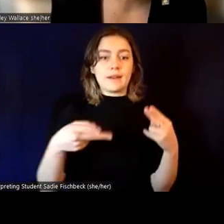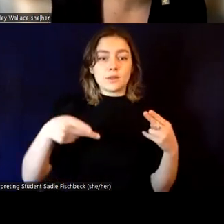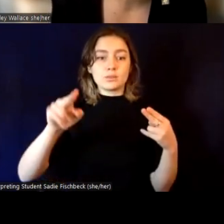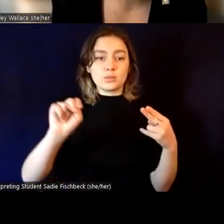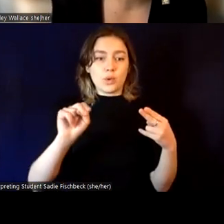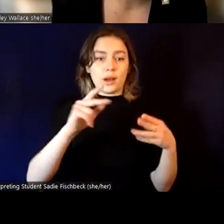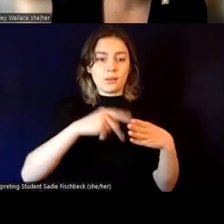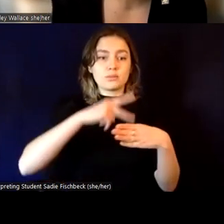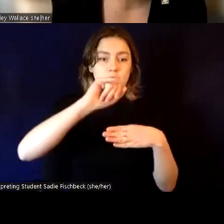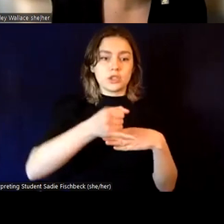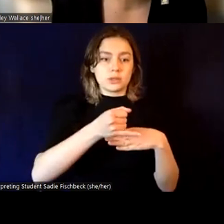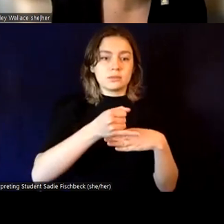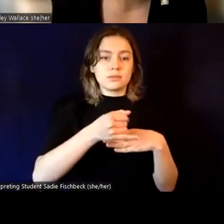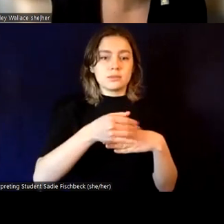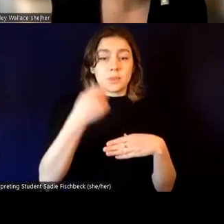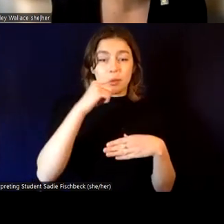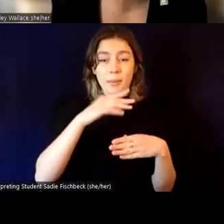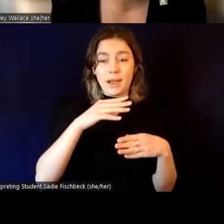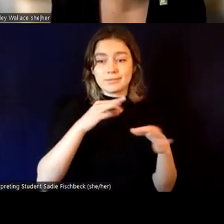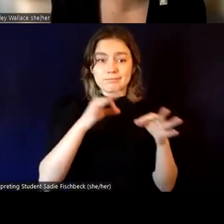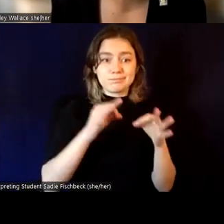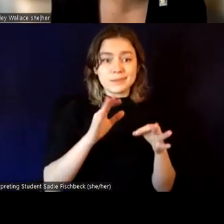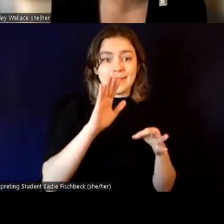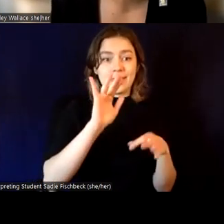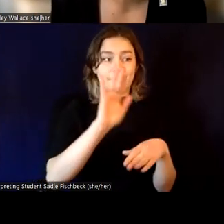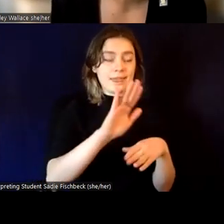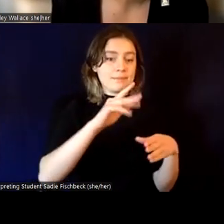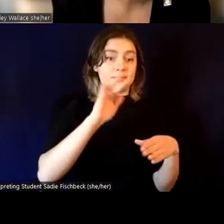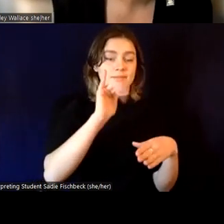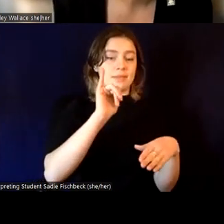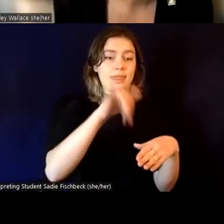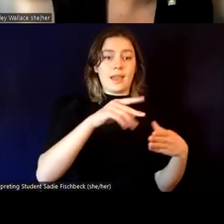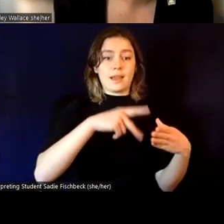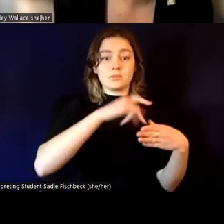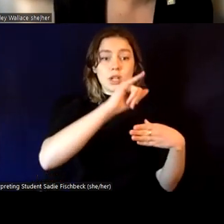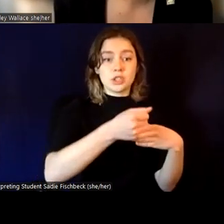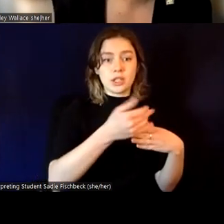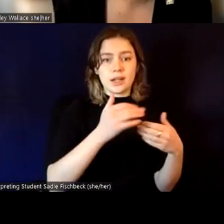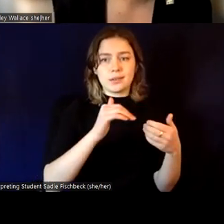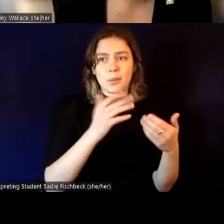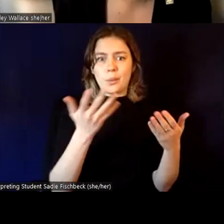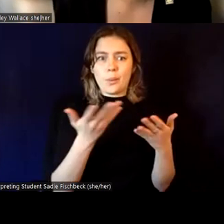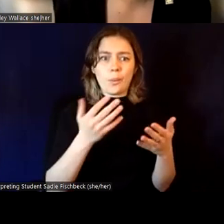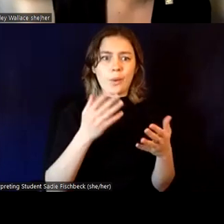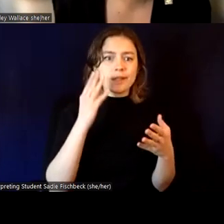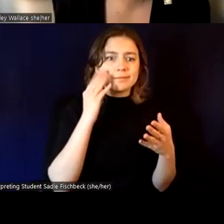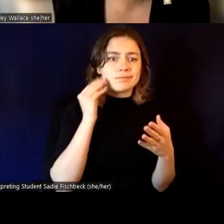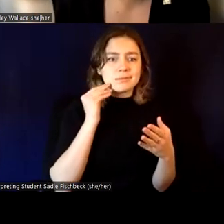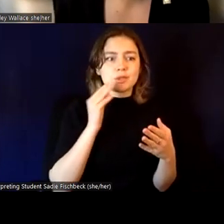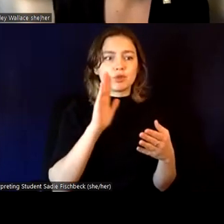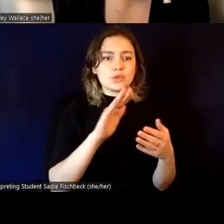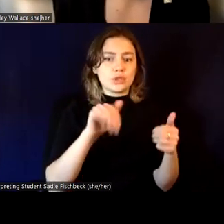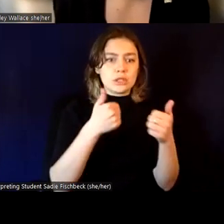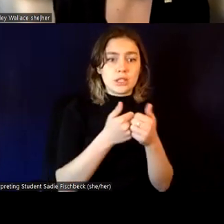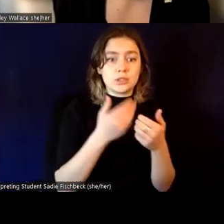initiative and what were some of the successes and the challenges of that rollout? Yeah, great. Um, so we did, this was,